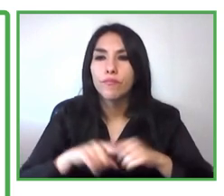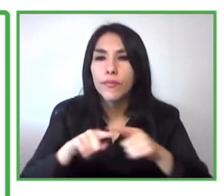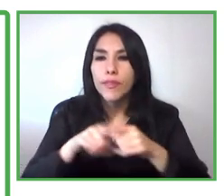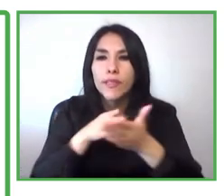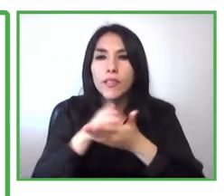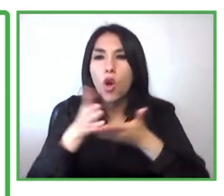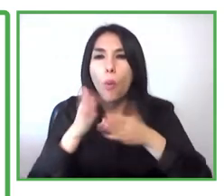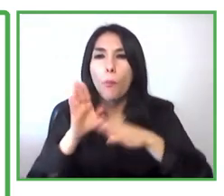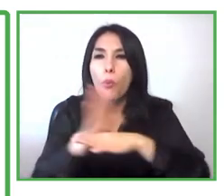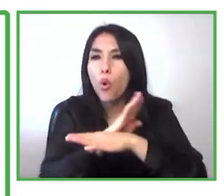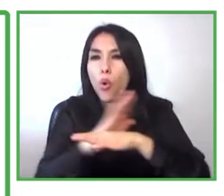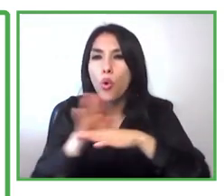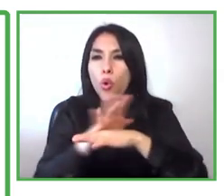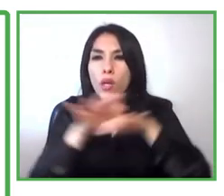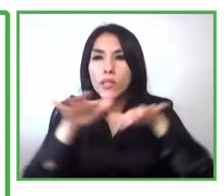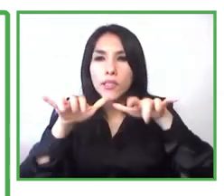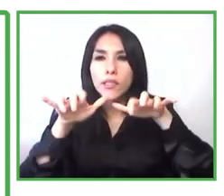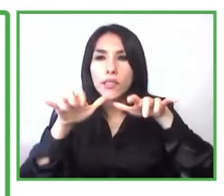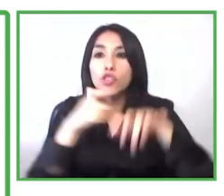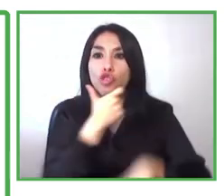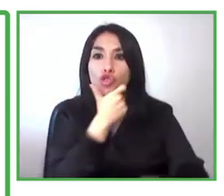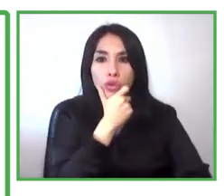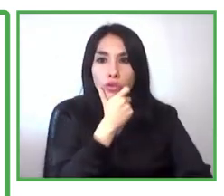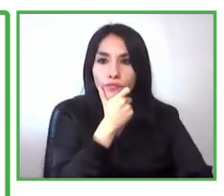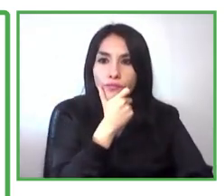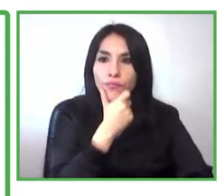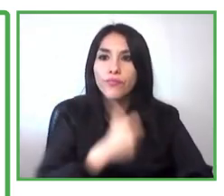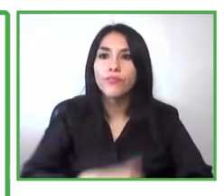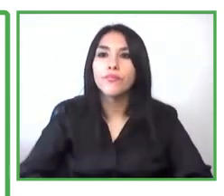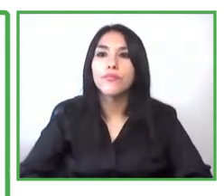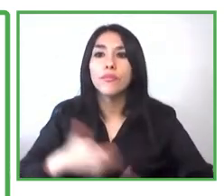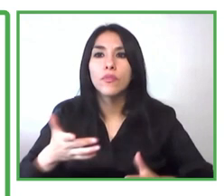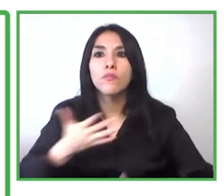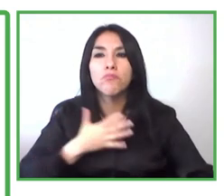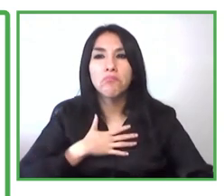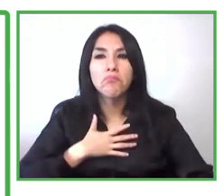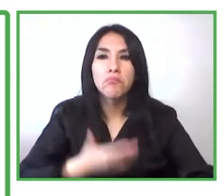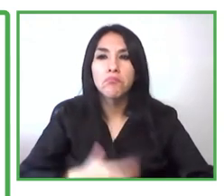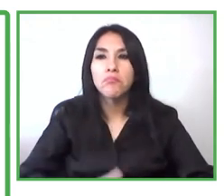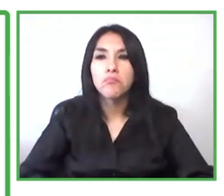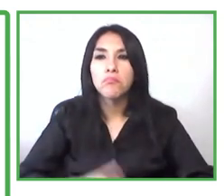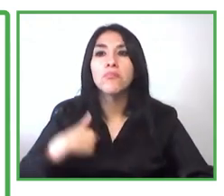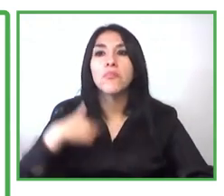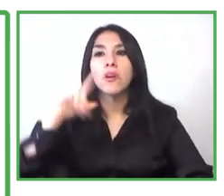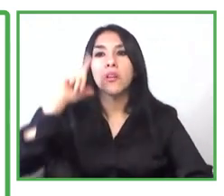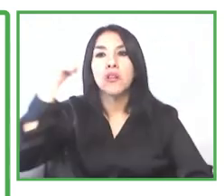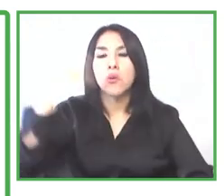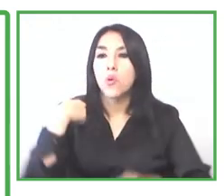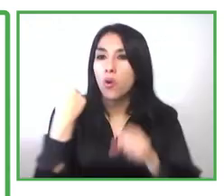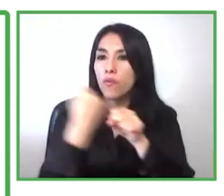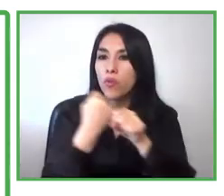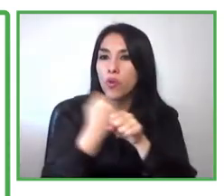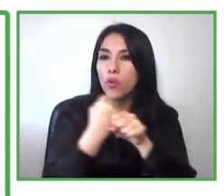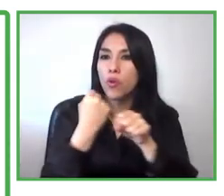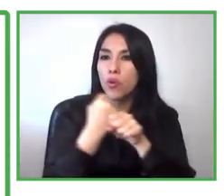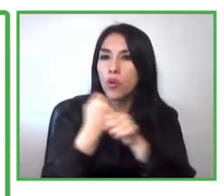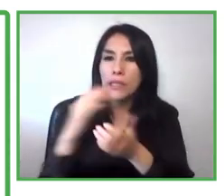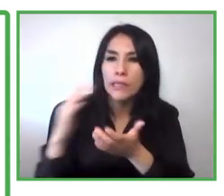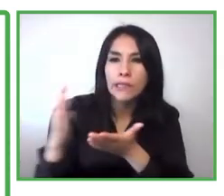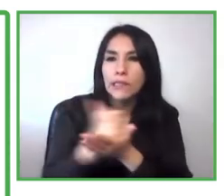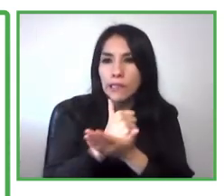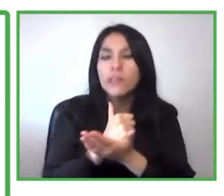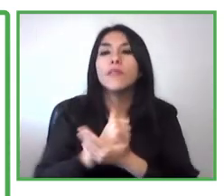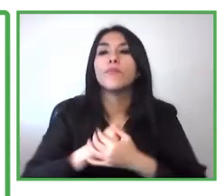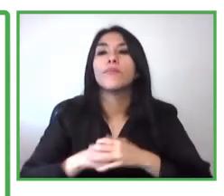income and from that experience i have learned a lot for example when it comes to opportunity